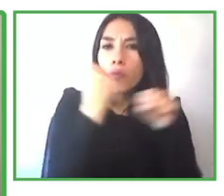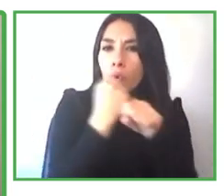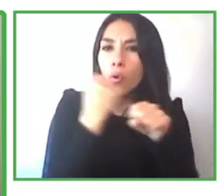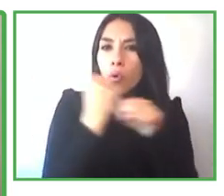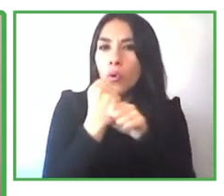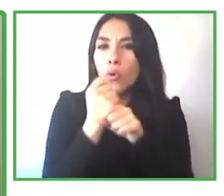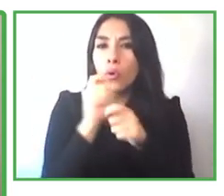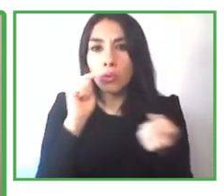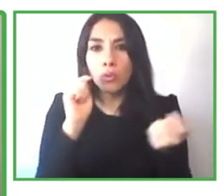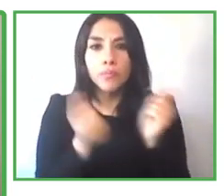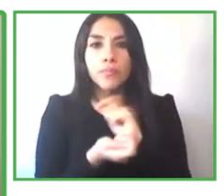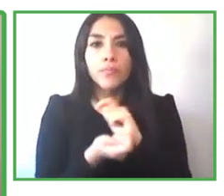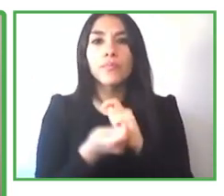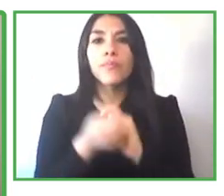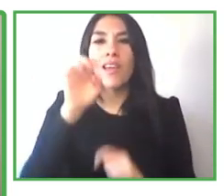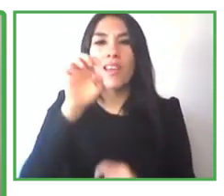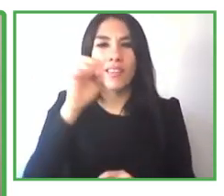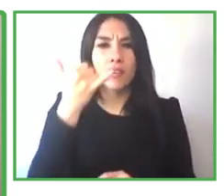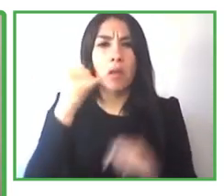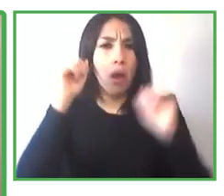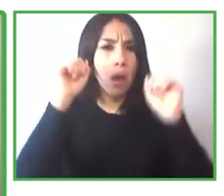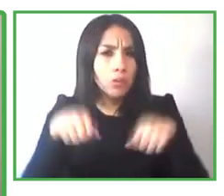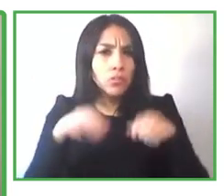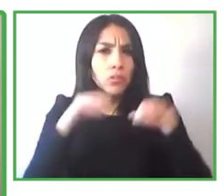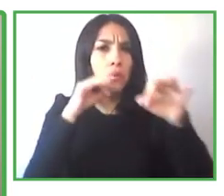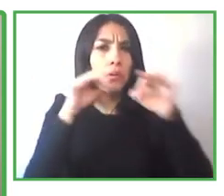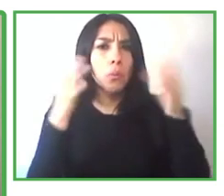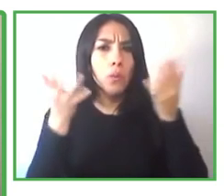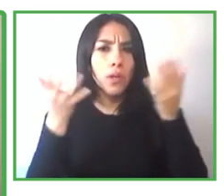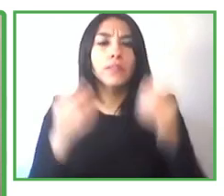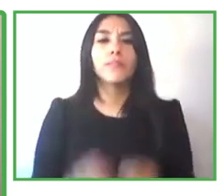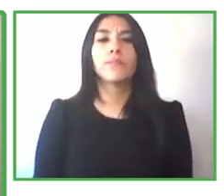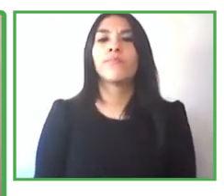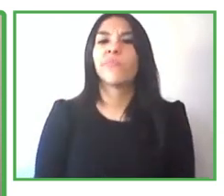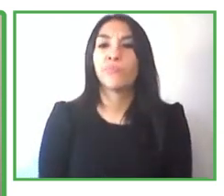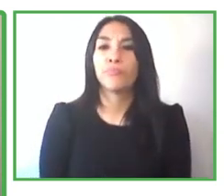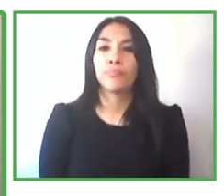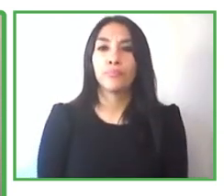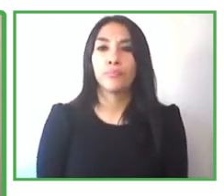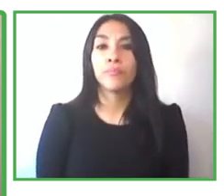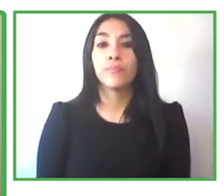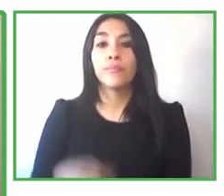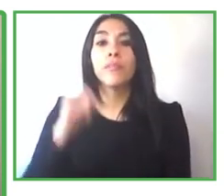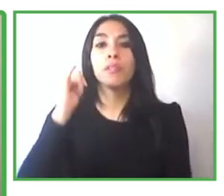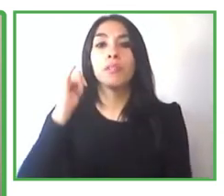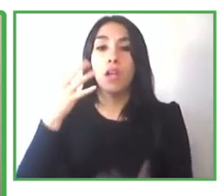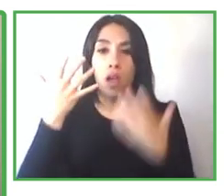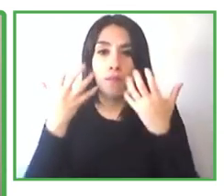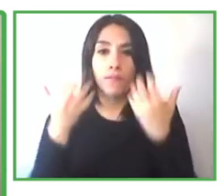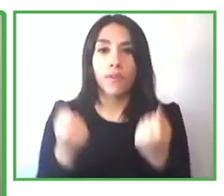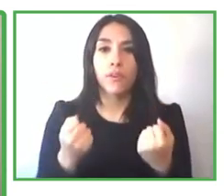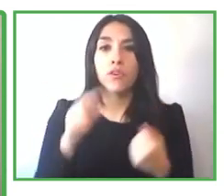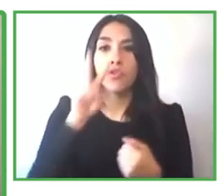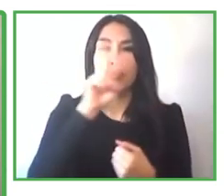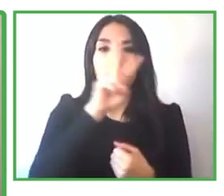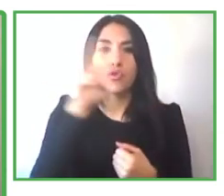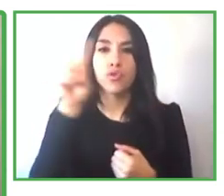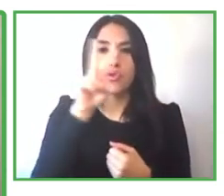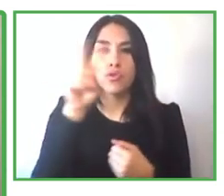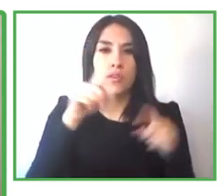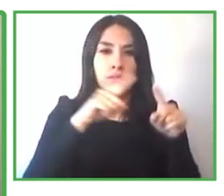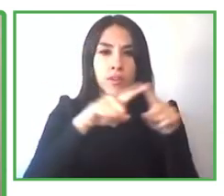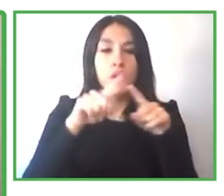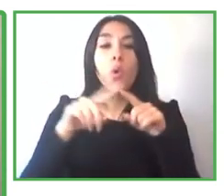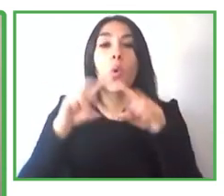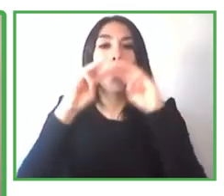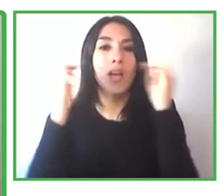um there's 22 subjects on the course and it's a wide variety of courses over two years and at the end of the two second